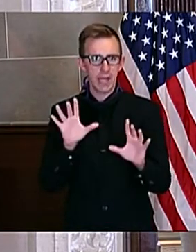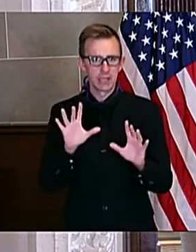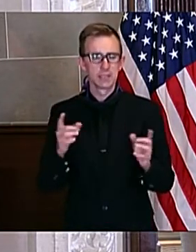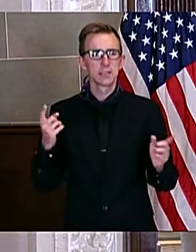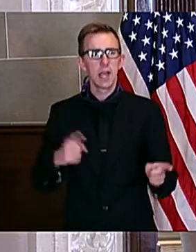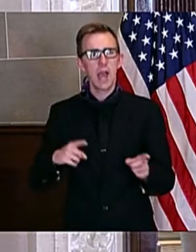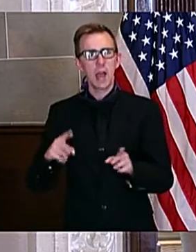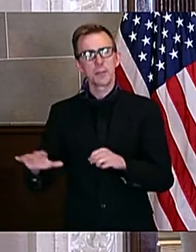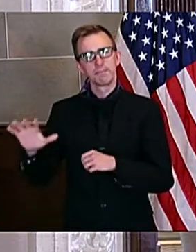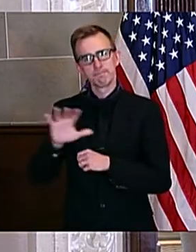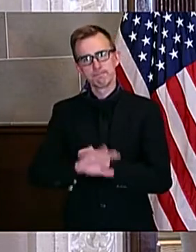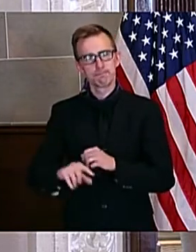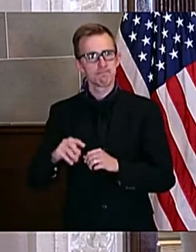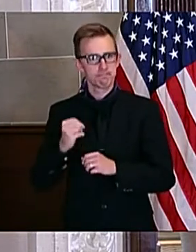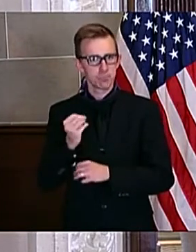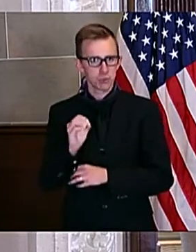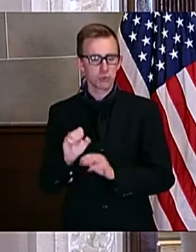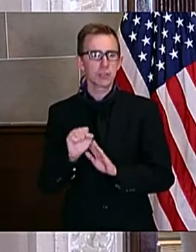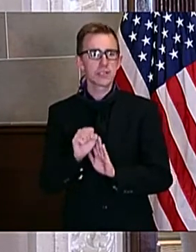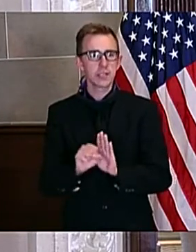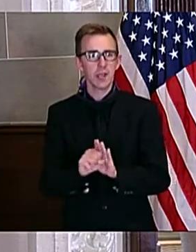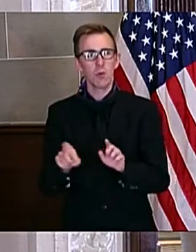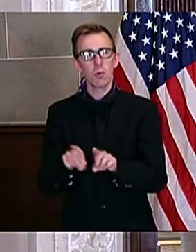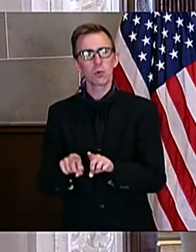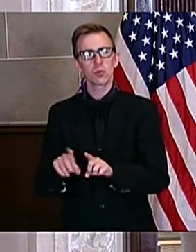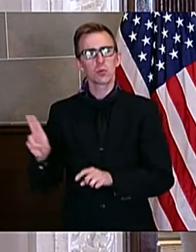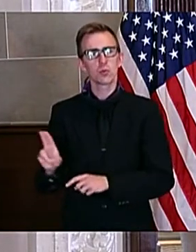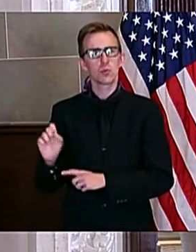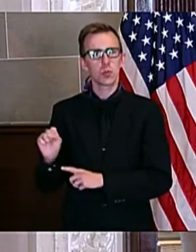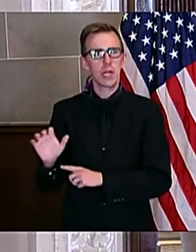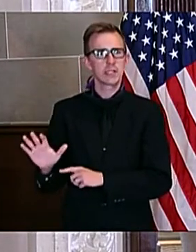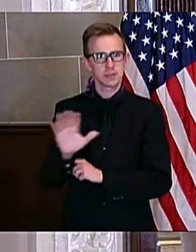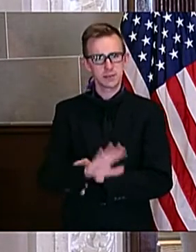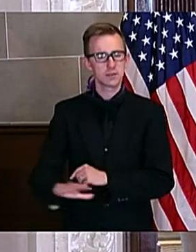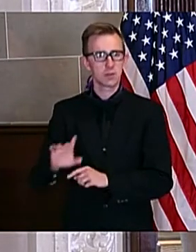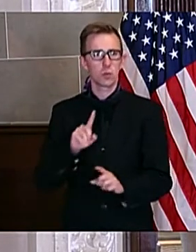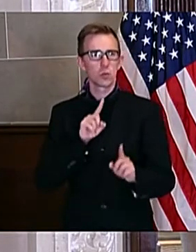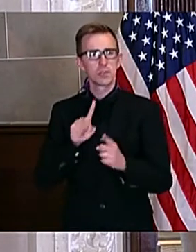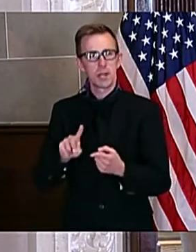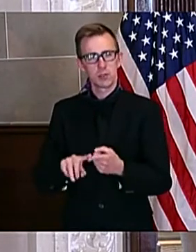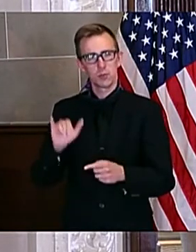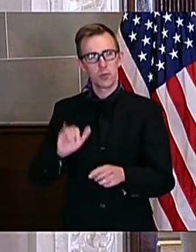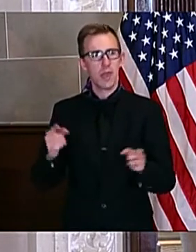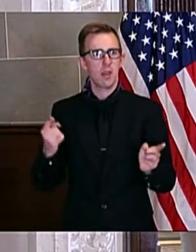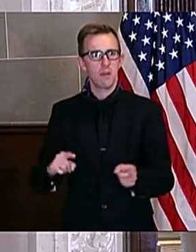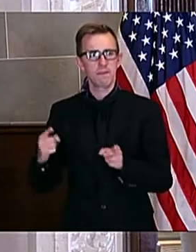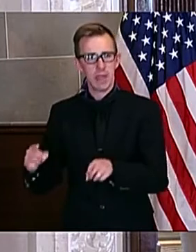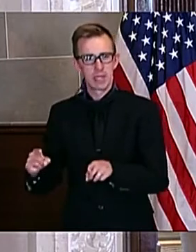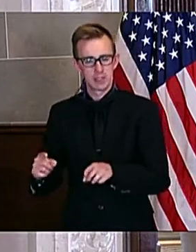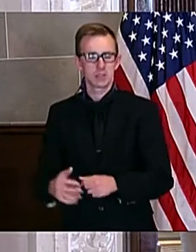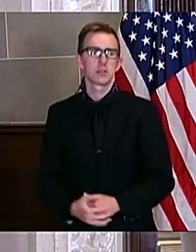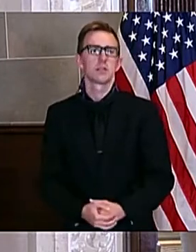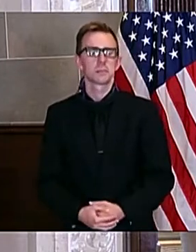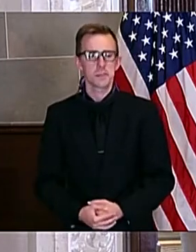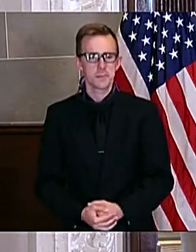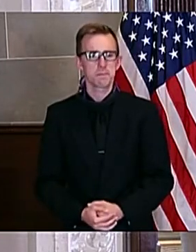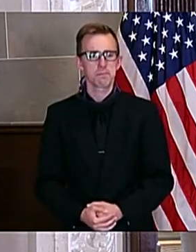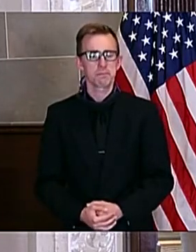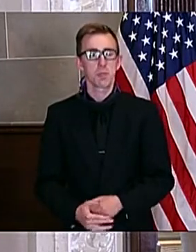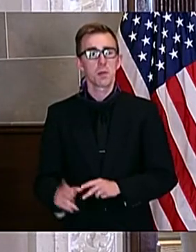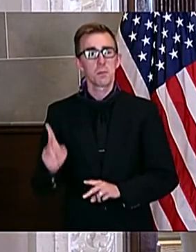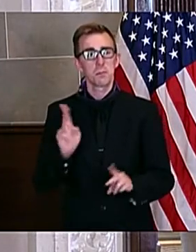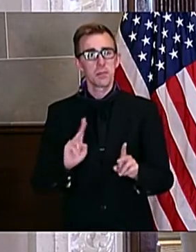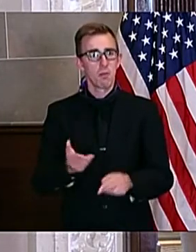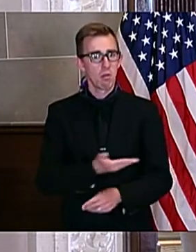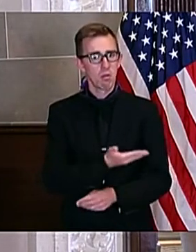transpired across our state and our nation in response to this event. Citizens have